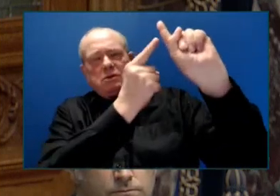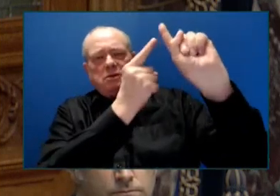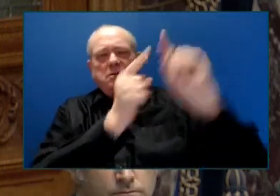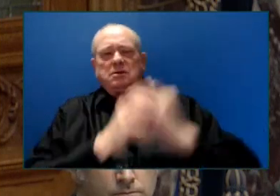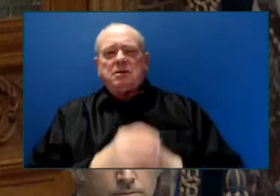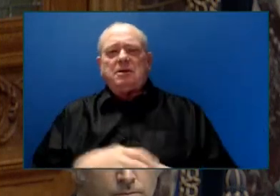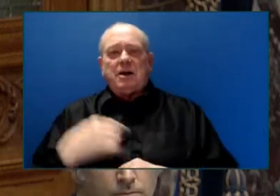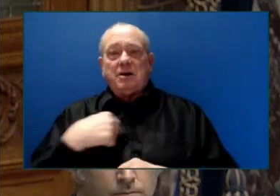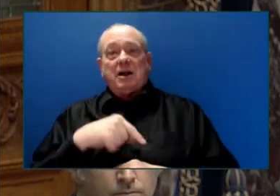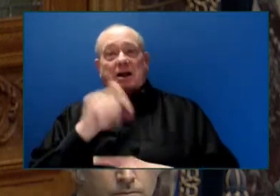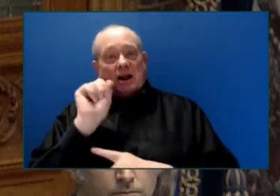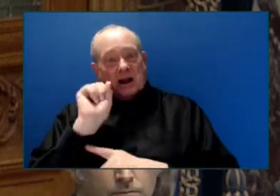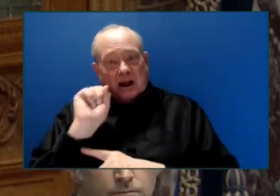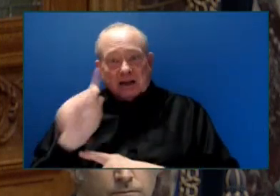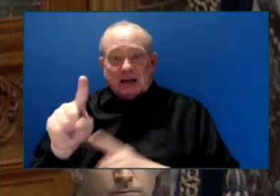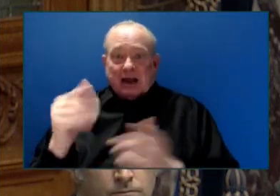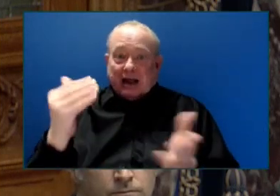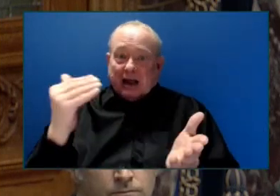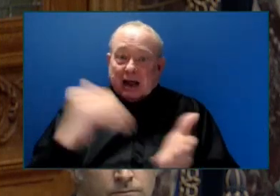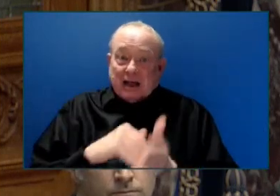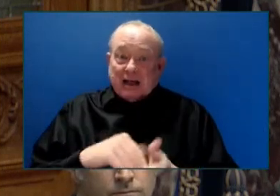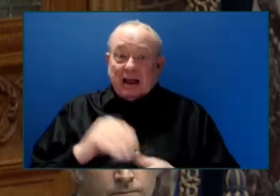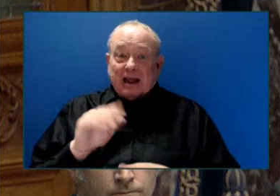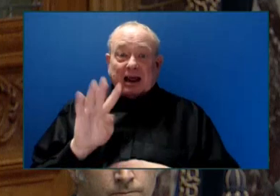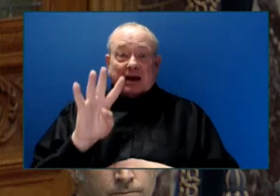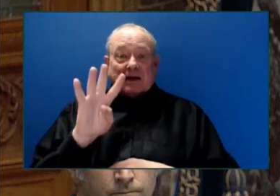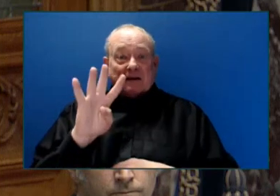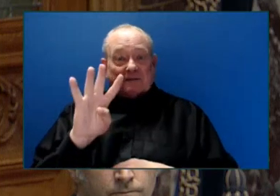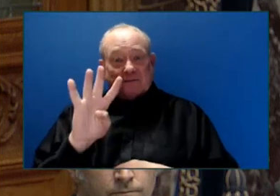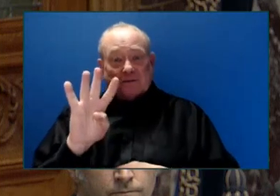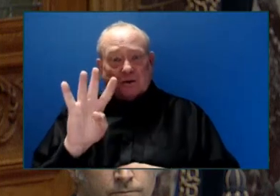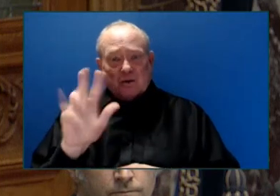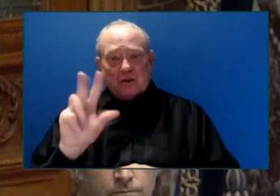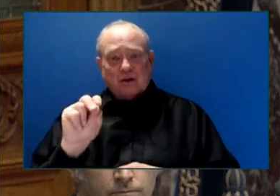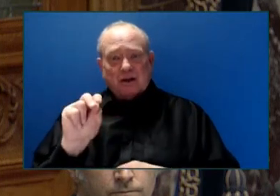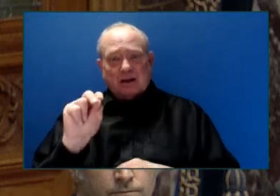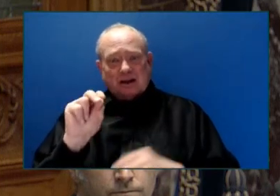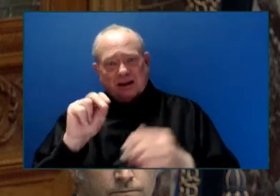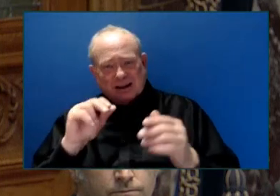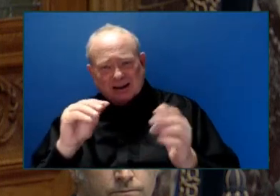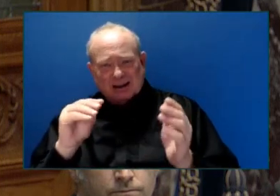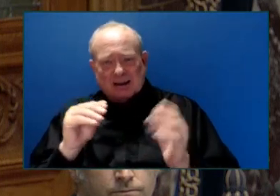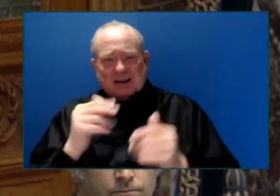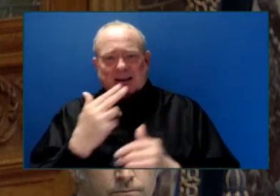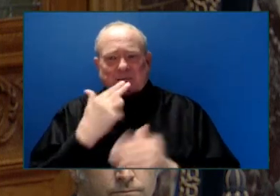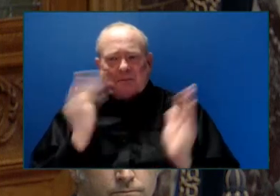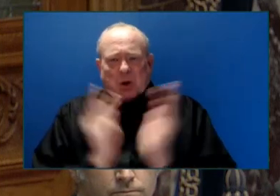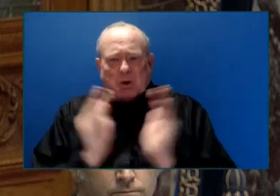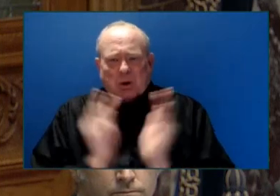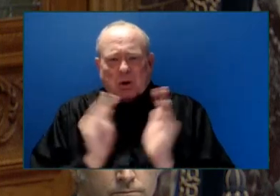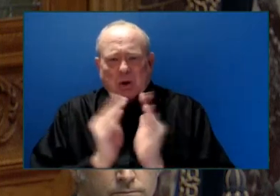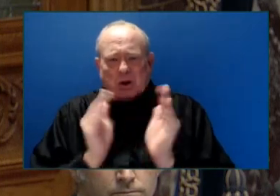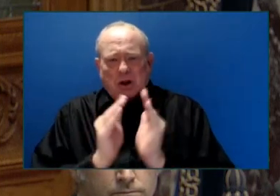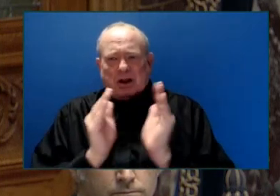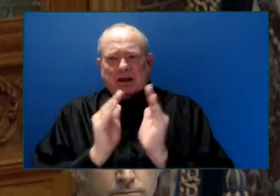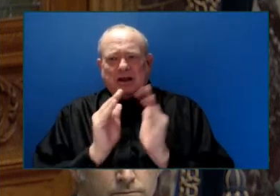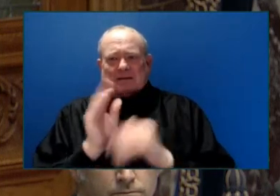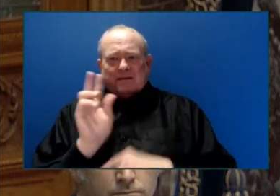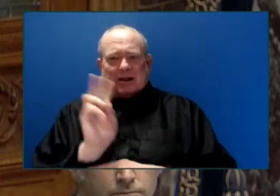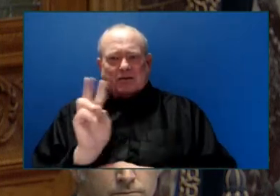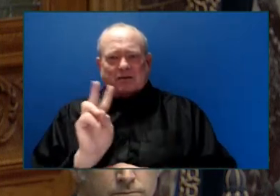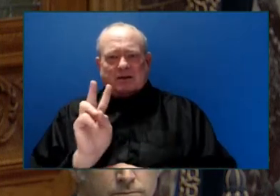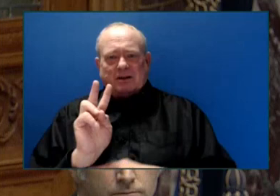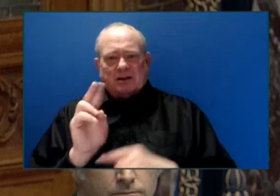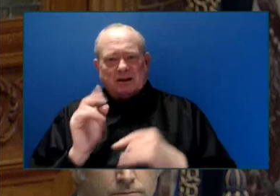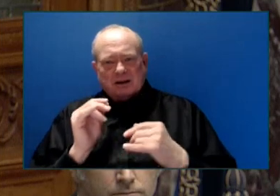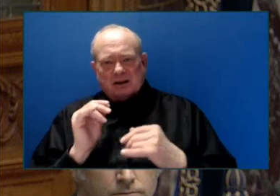billion, but the tiny village project in Duncan had to go right to the wire to find out whether